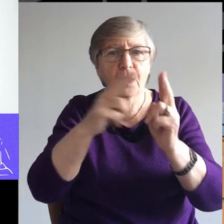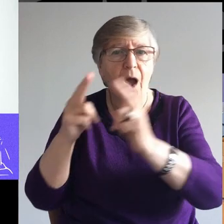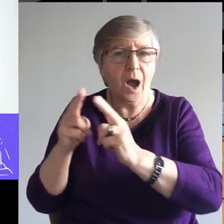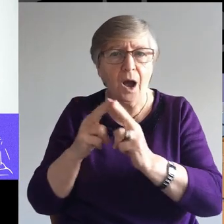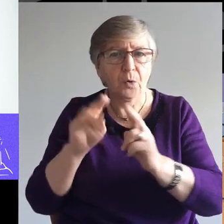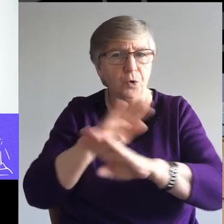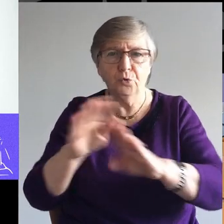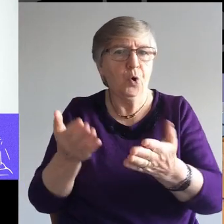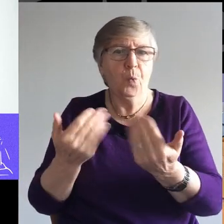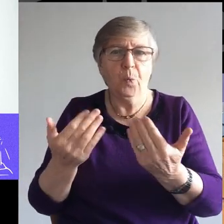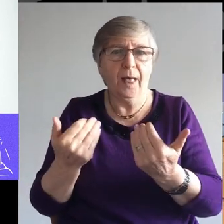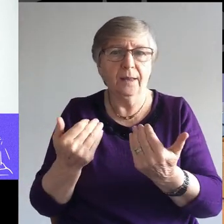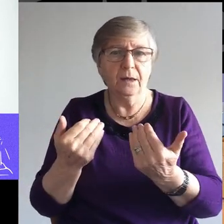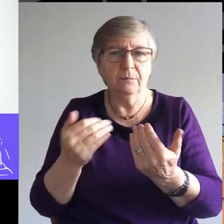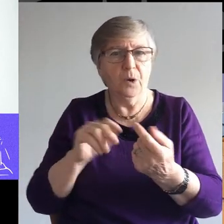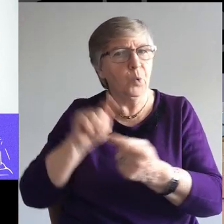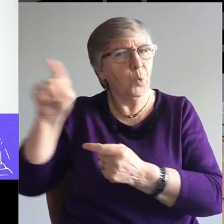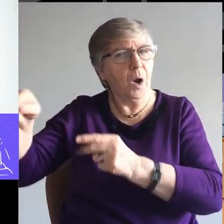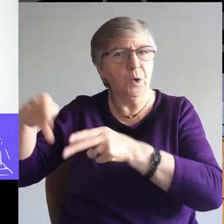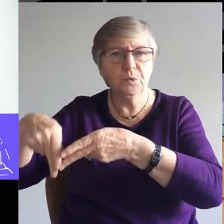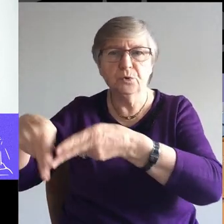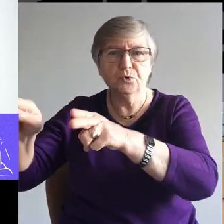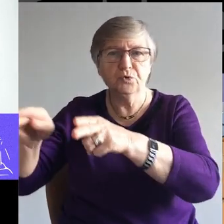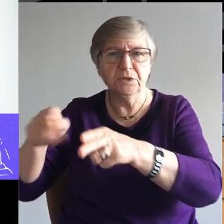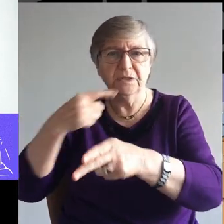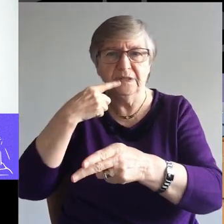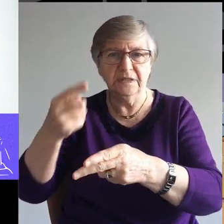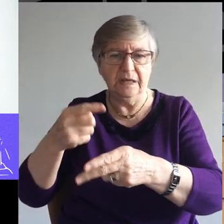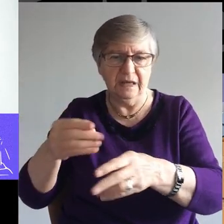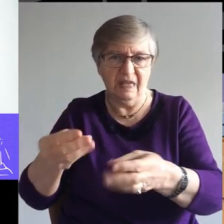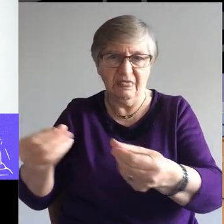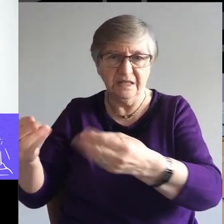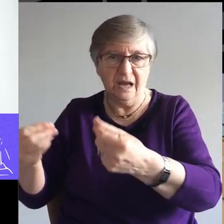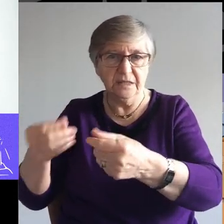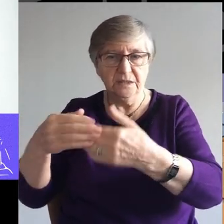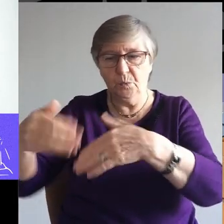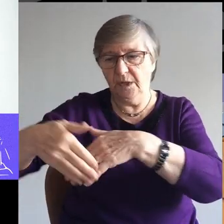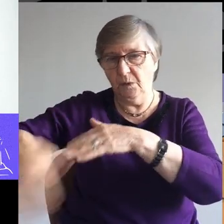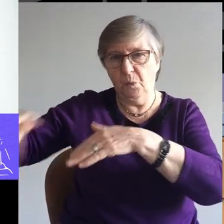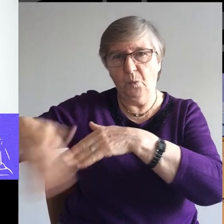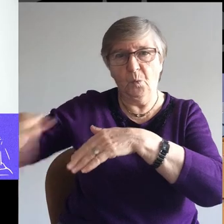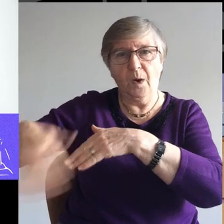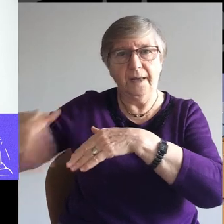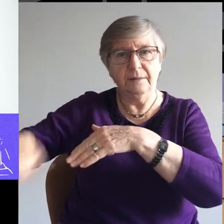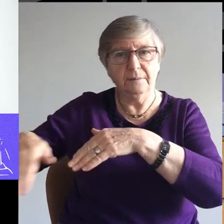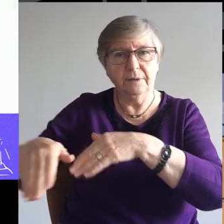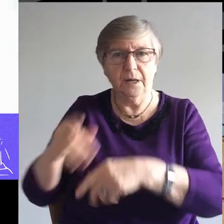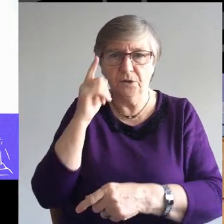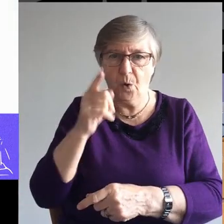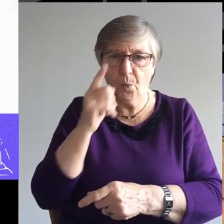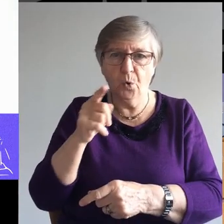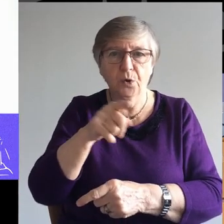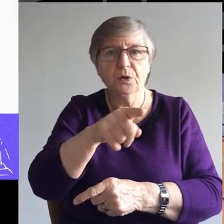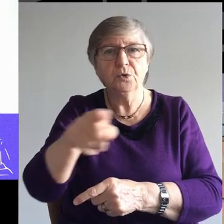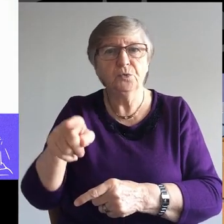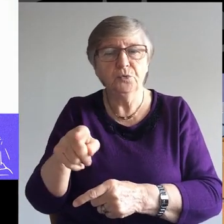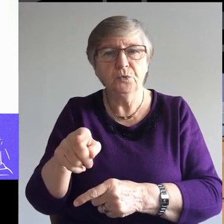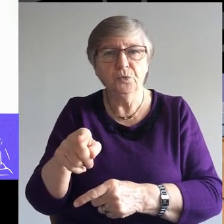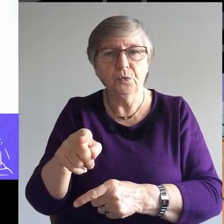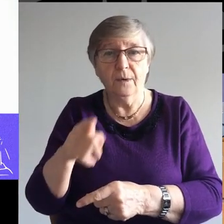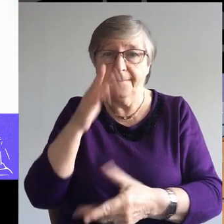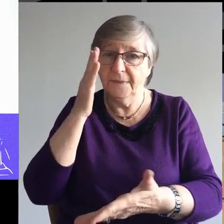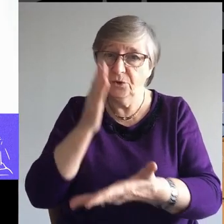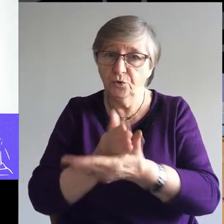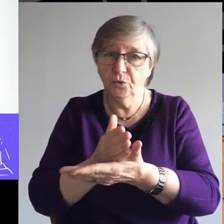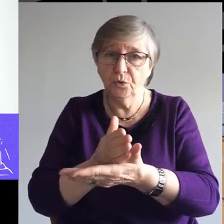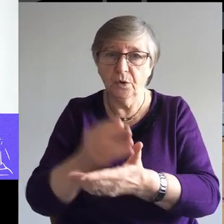Go to the streets and say, Even the dust of your town we wipe from our feet as a warning to you. Yet, be sure of this,